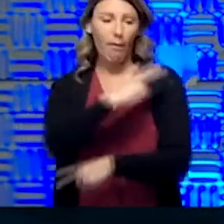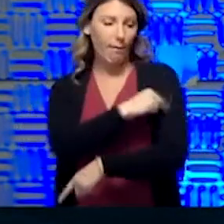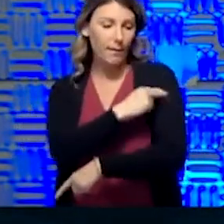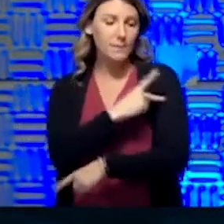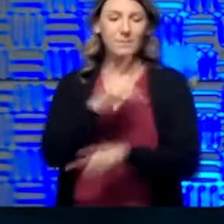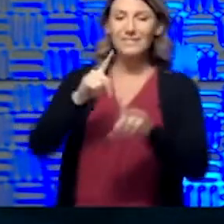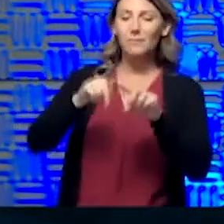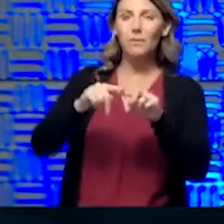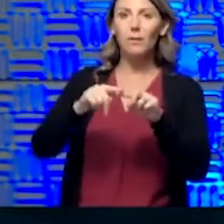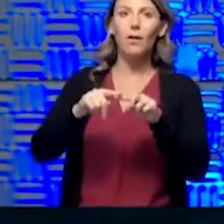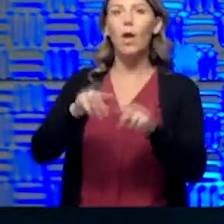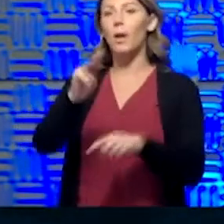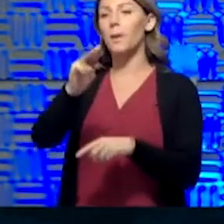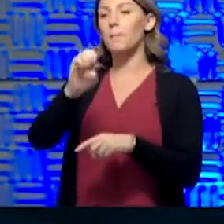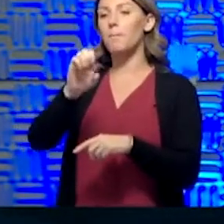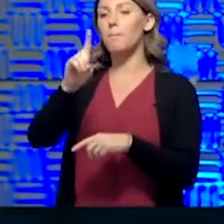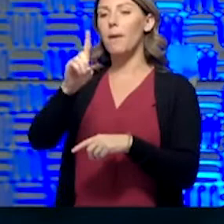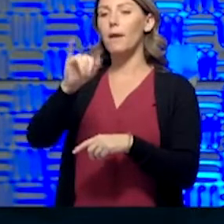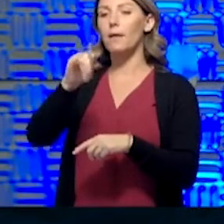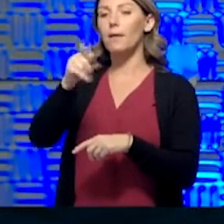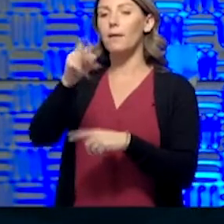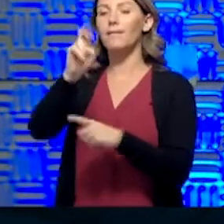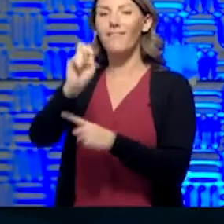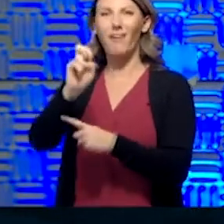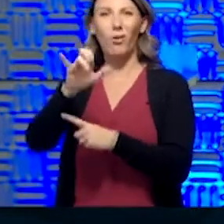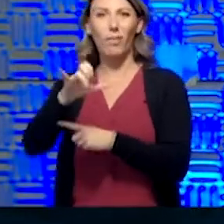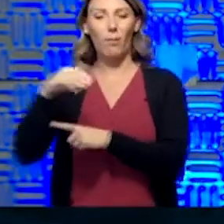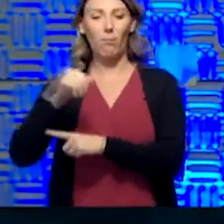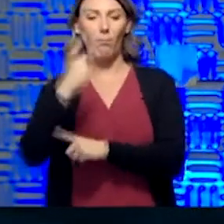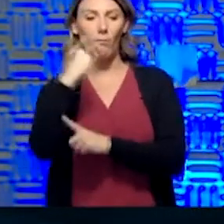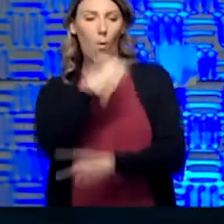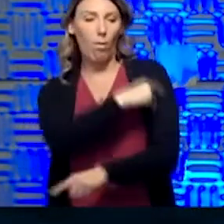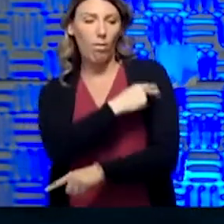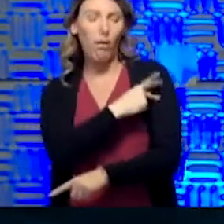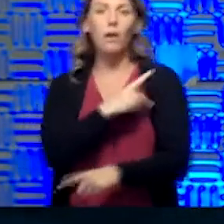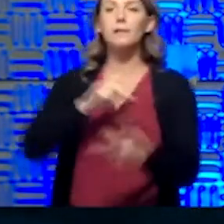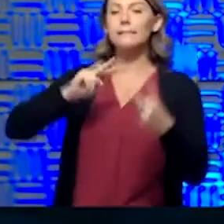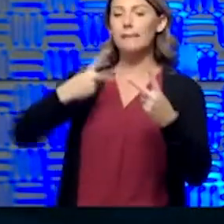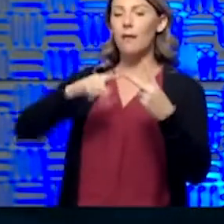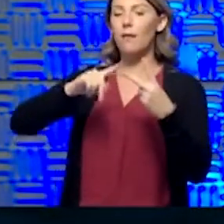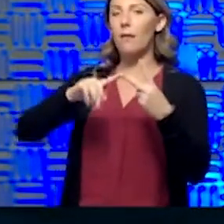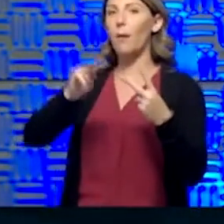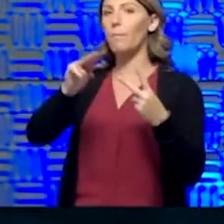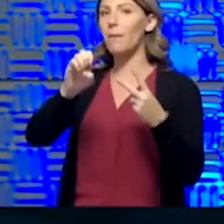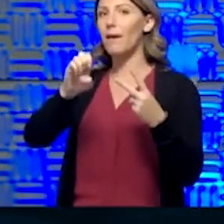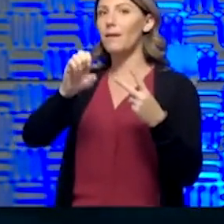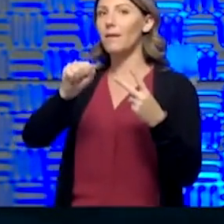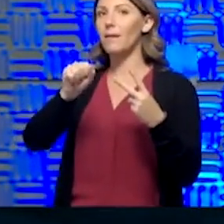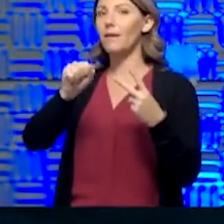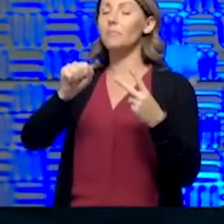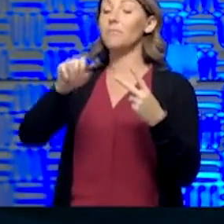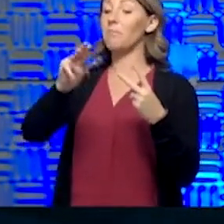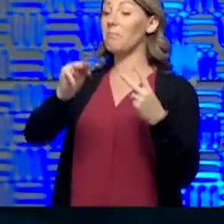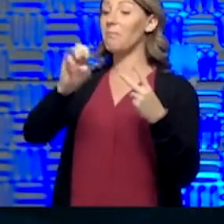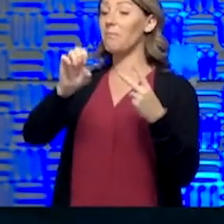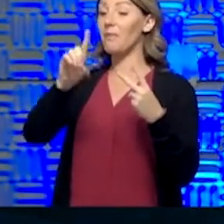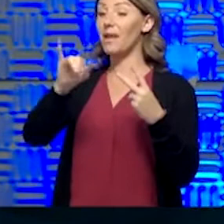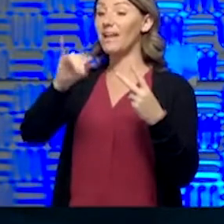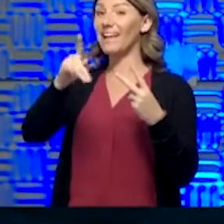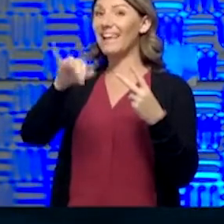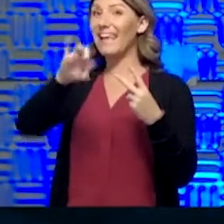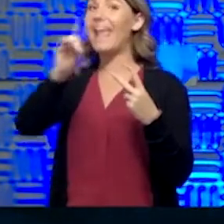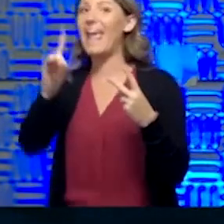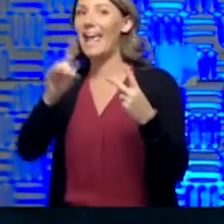upon Medicare payments to those hospitals, the second more on Medicaid payments, so it affected each hospital differently.